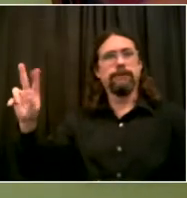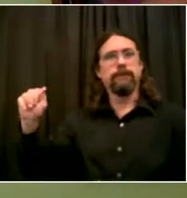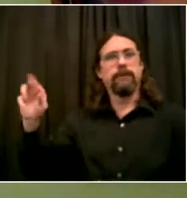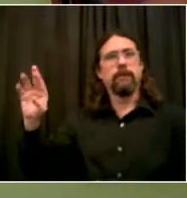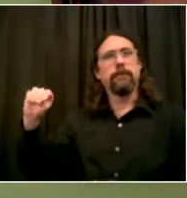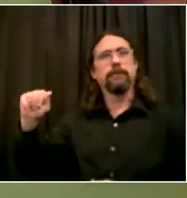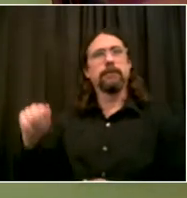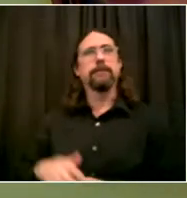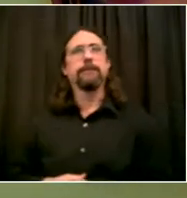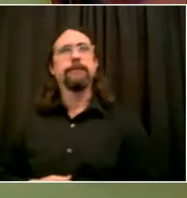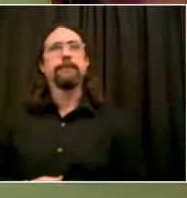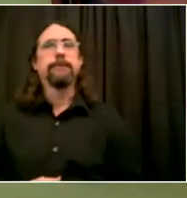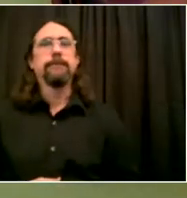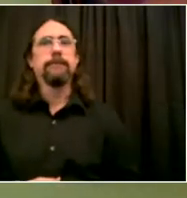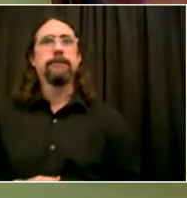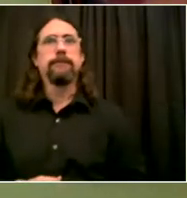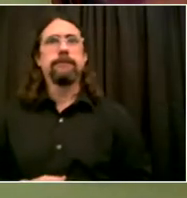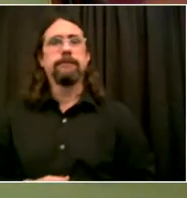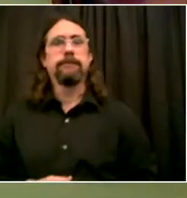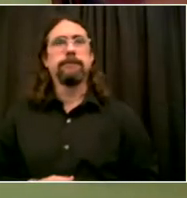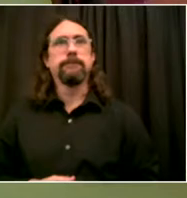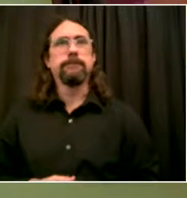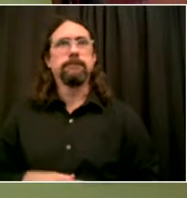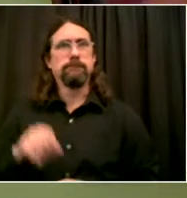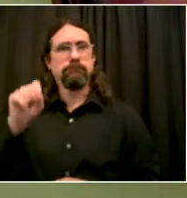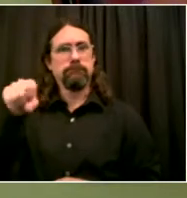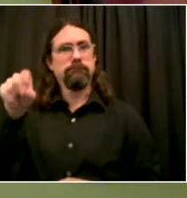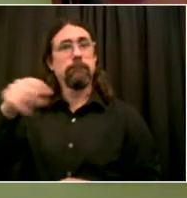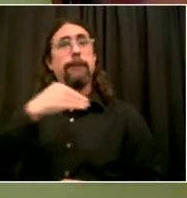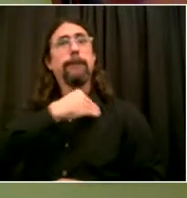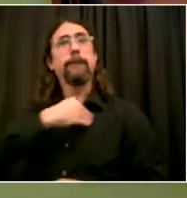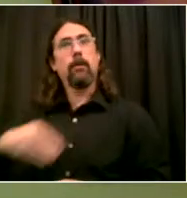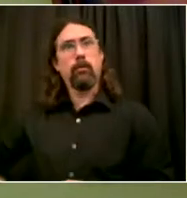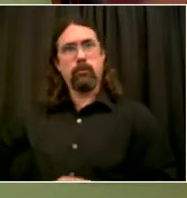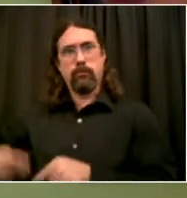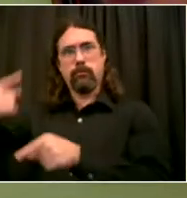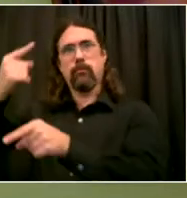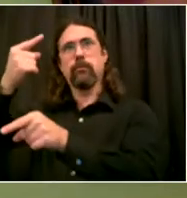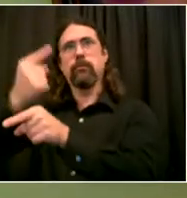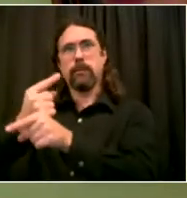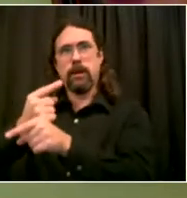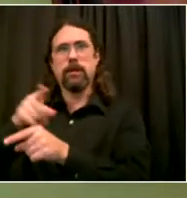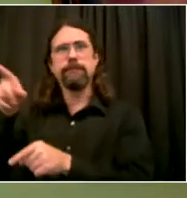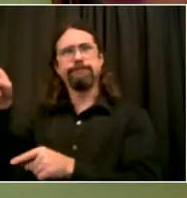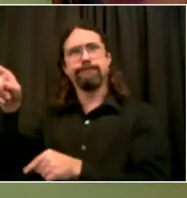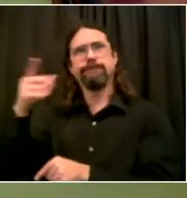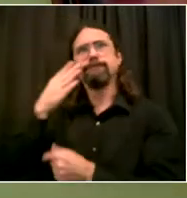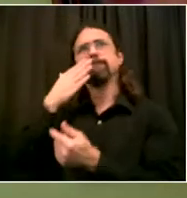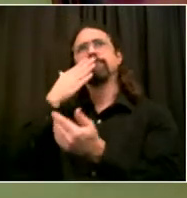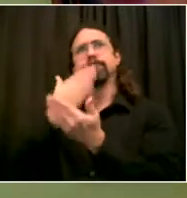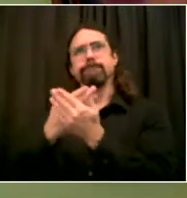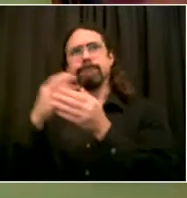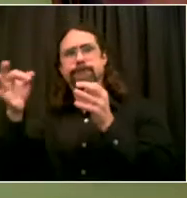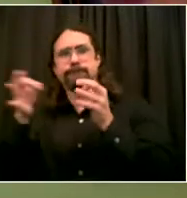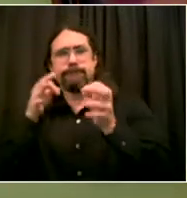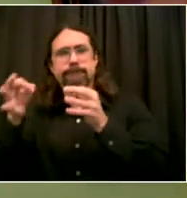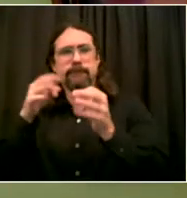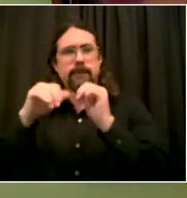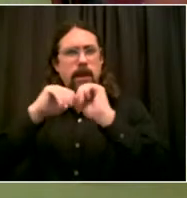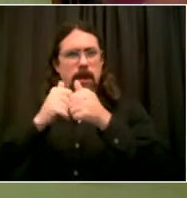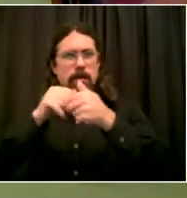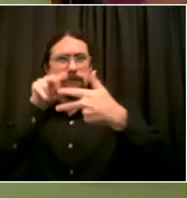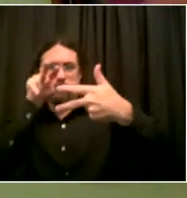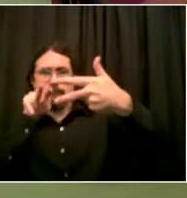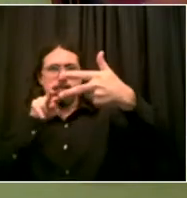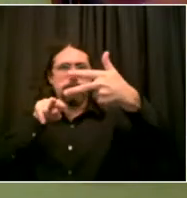together with one big picture. I would try to highlight maybe two points. One, just to explain a little bit about why we chose that